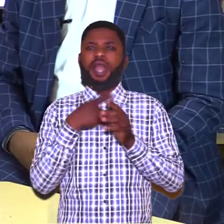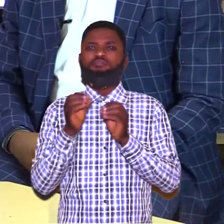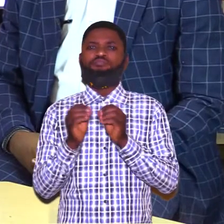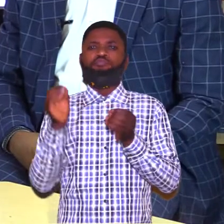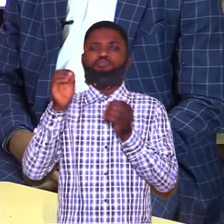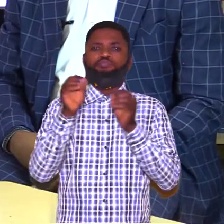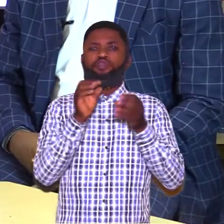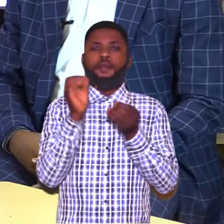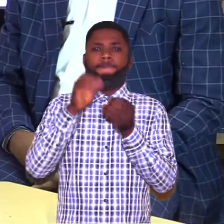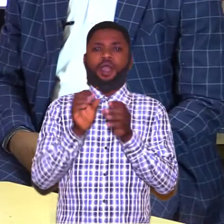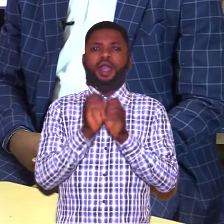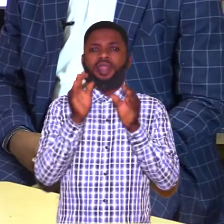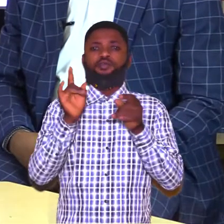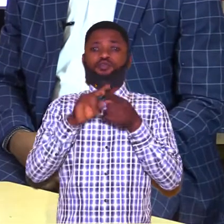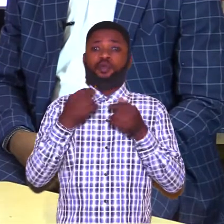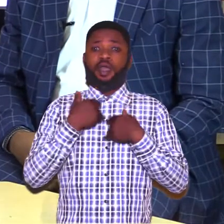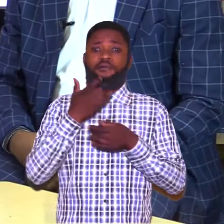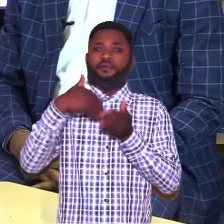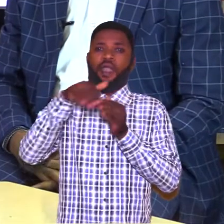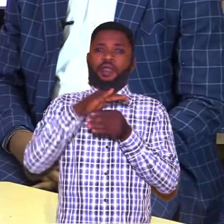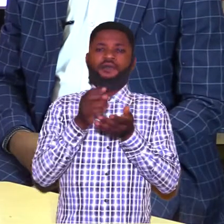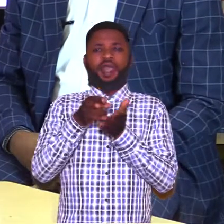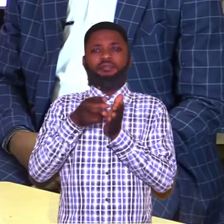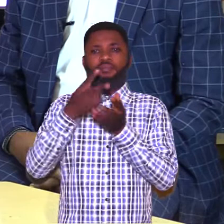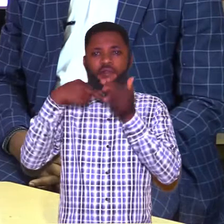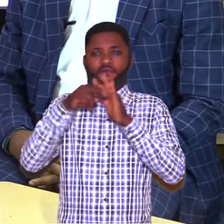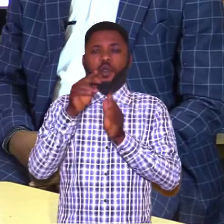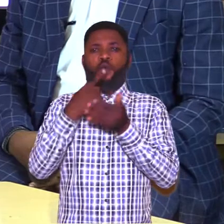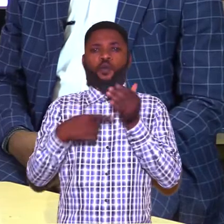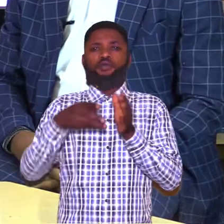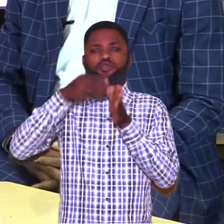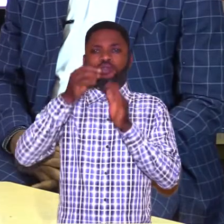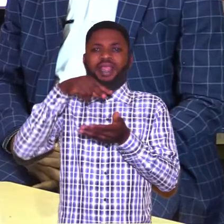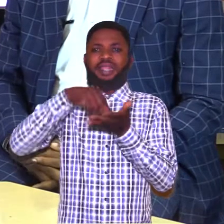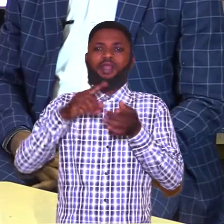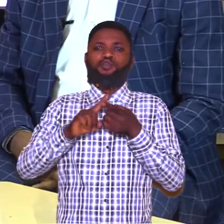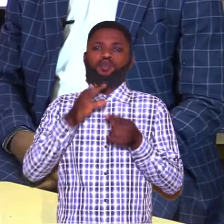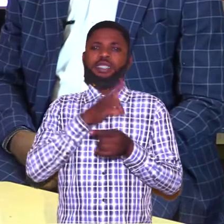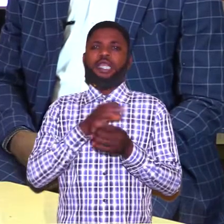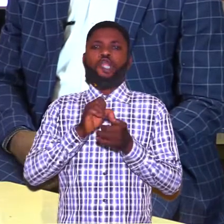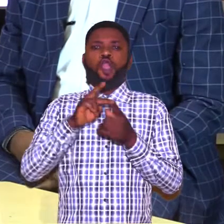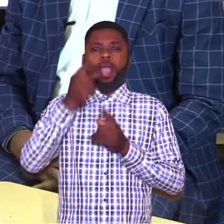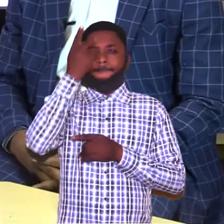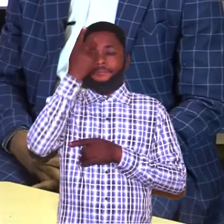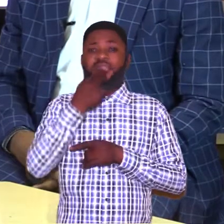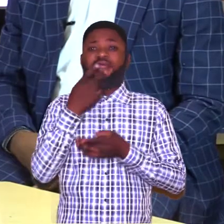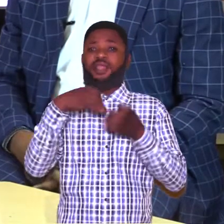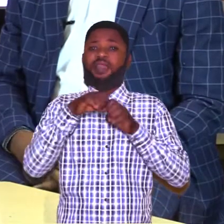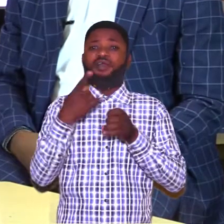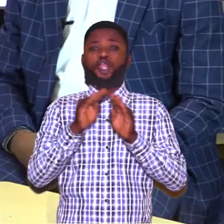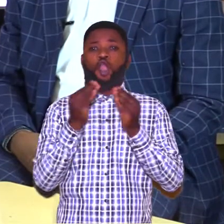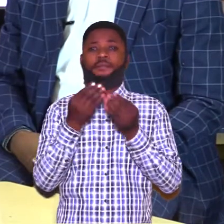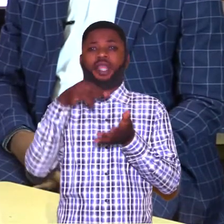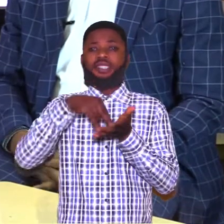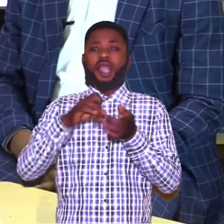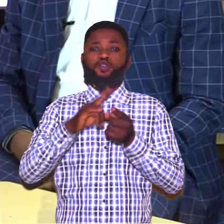on them and let us have an overview of what student stands to gain or parents and even